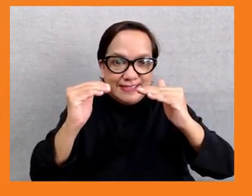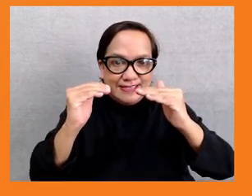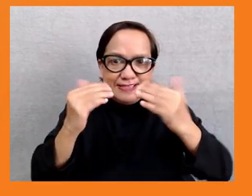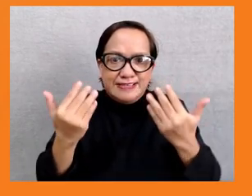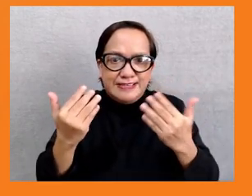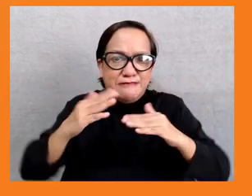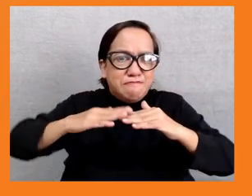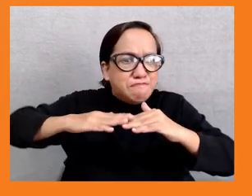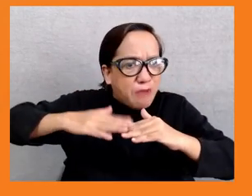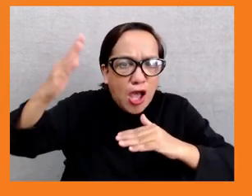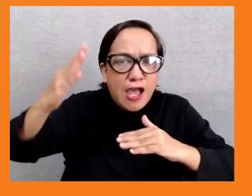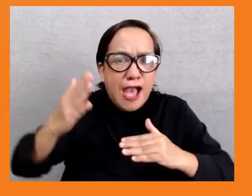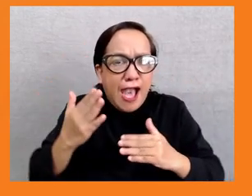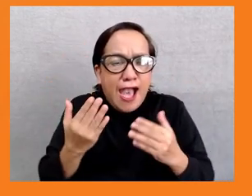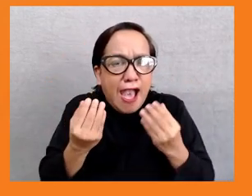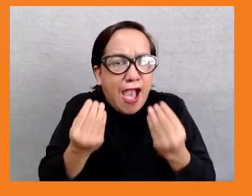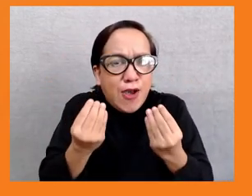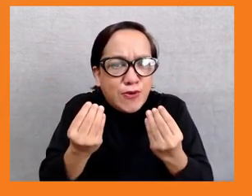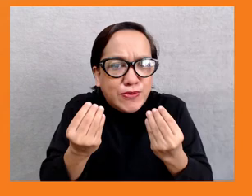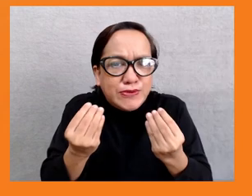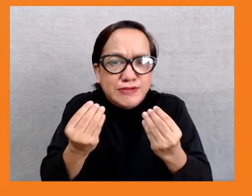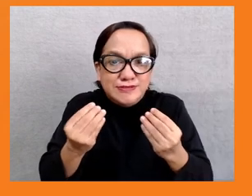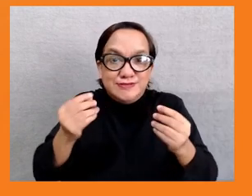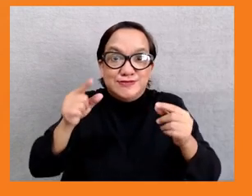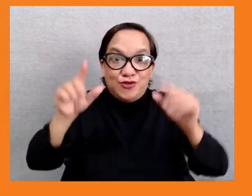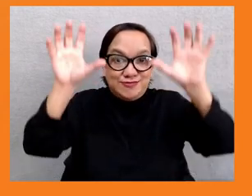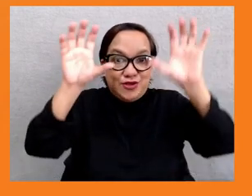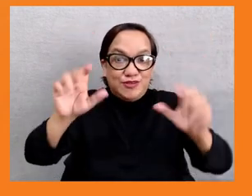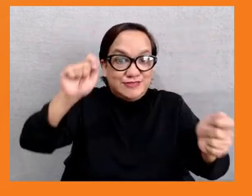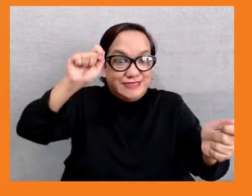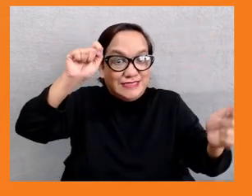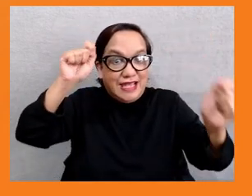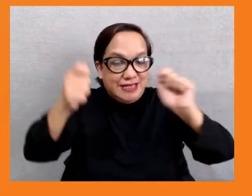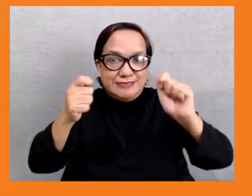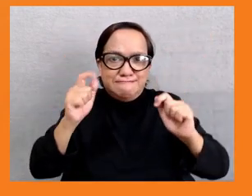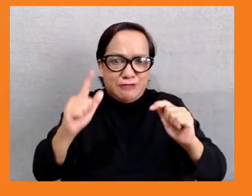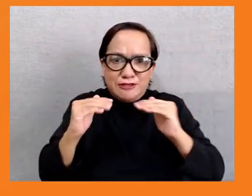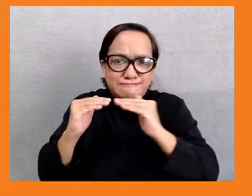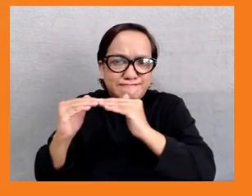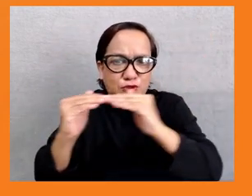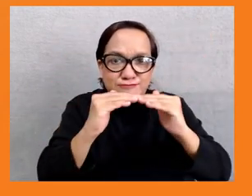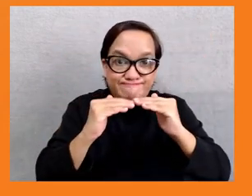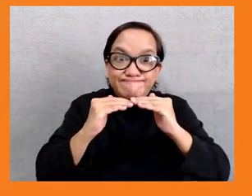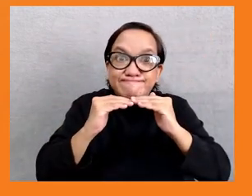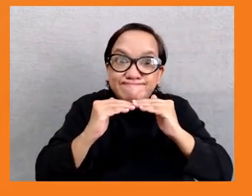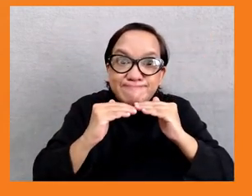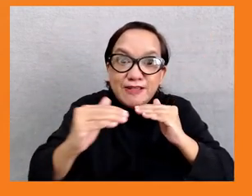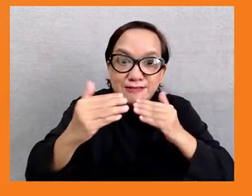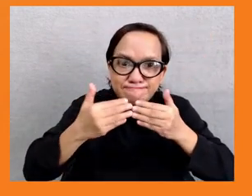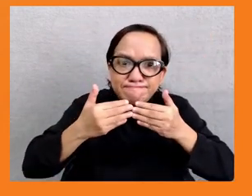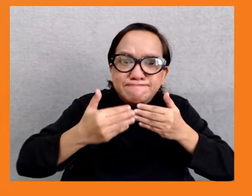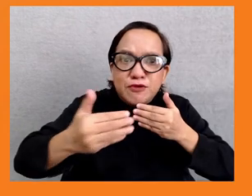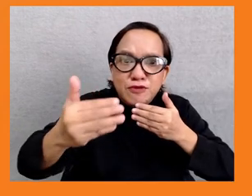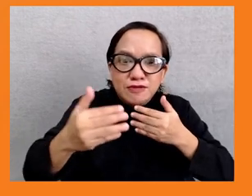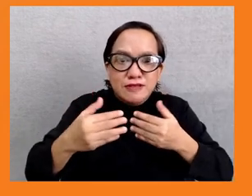sustainable solutions. We're also seeing new threats, for example, the learning crisis resulting from limitations on access